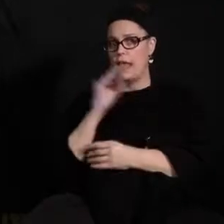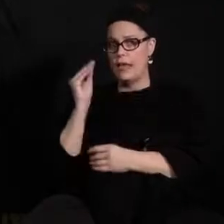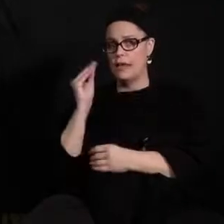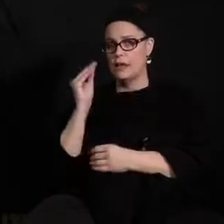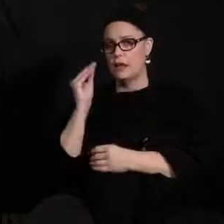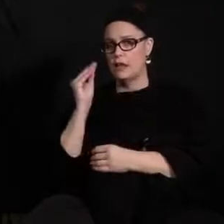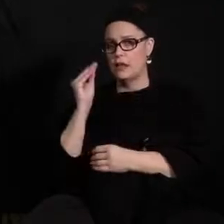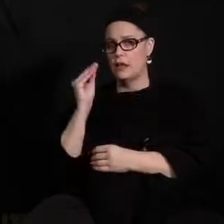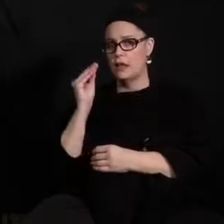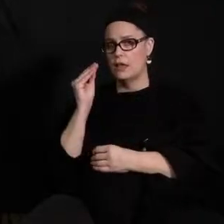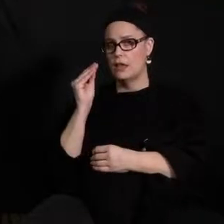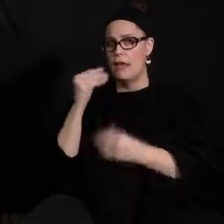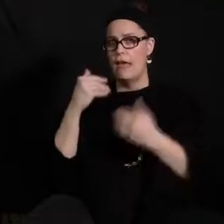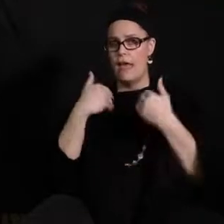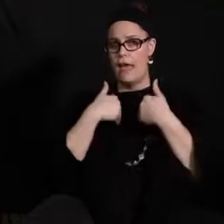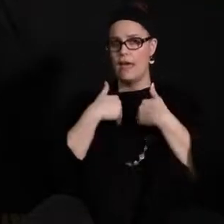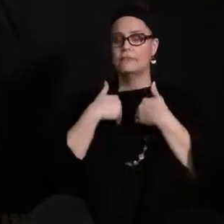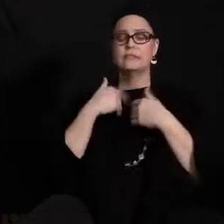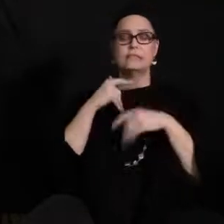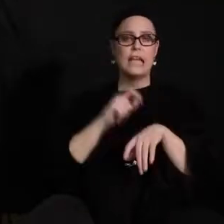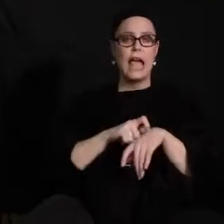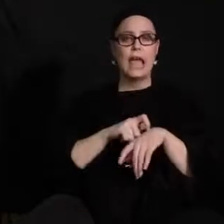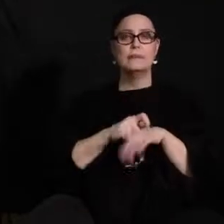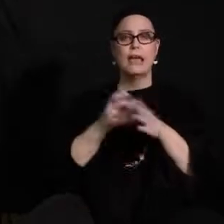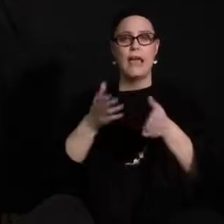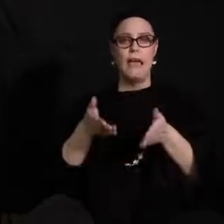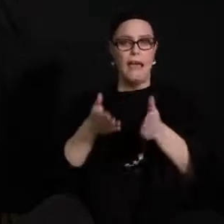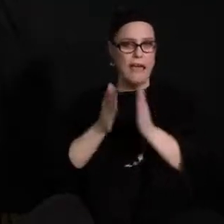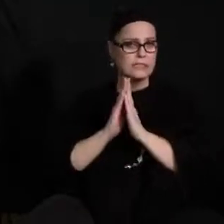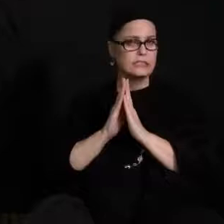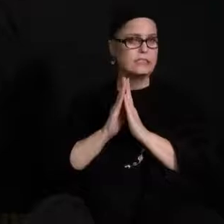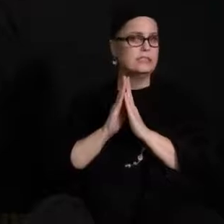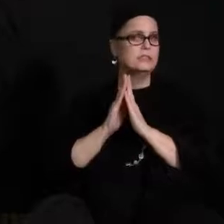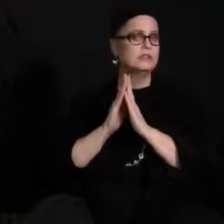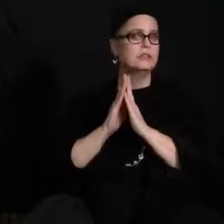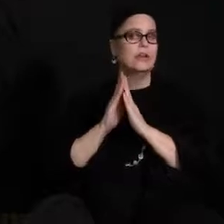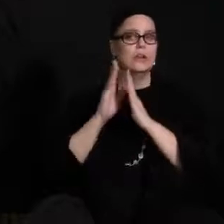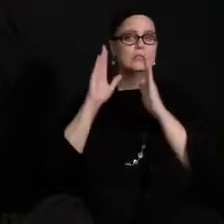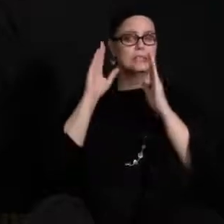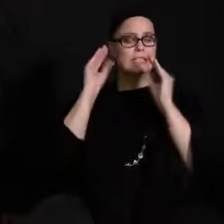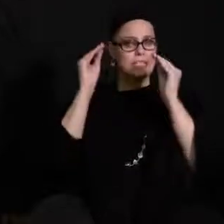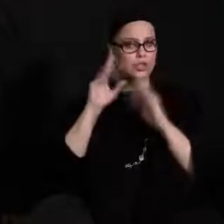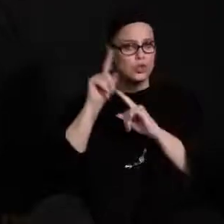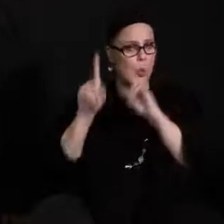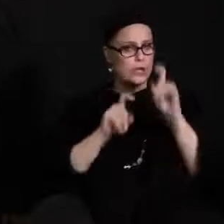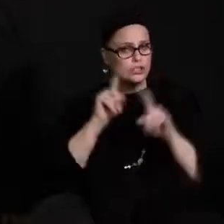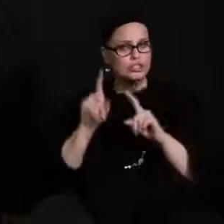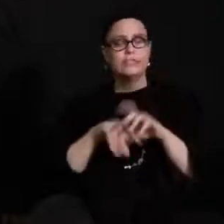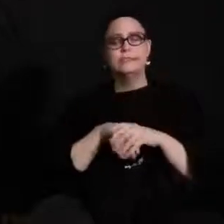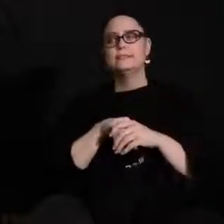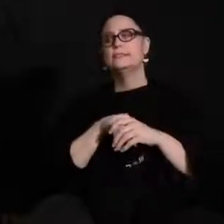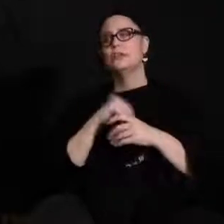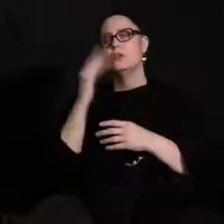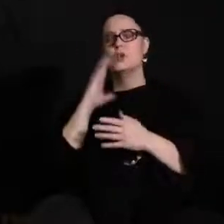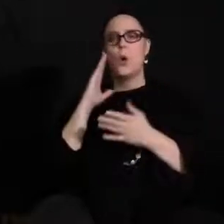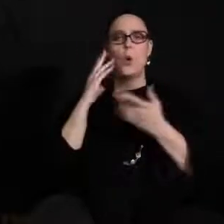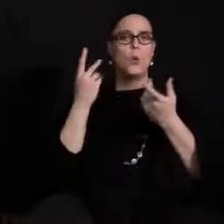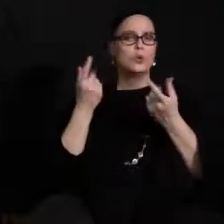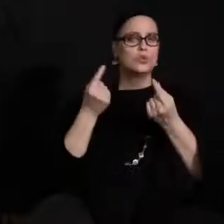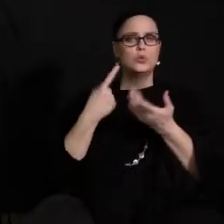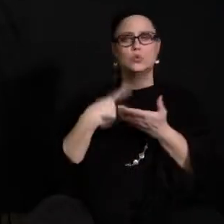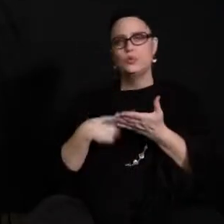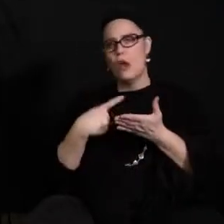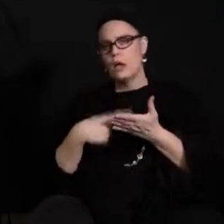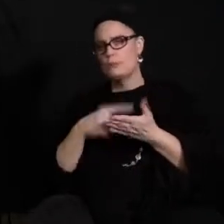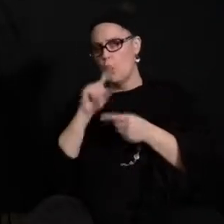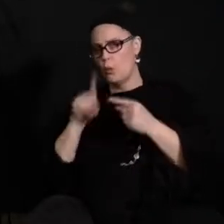spend time asking questions of their teacher so that they know what they've what they're going to need to talk about when they get